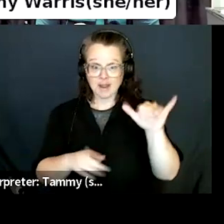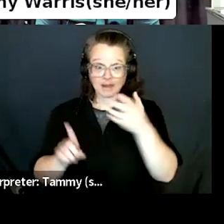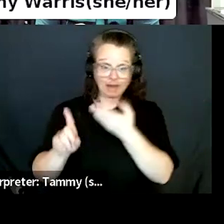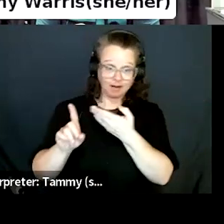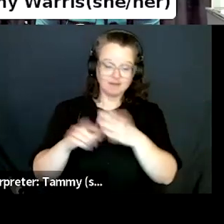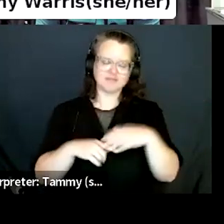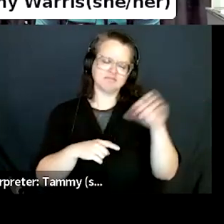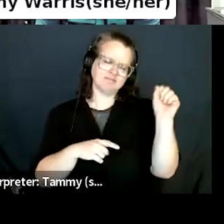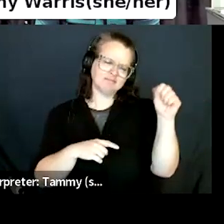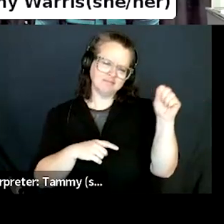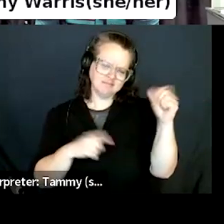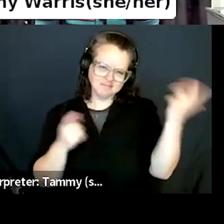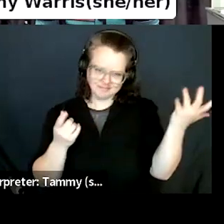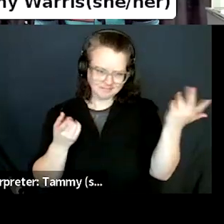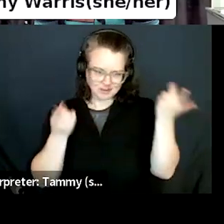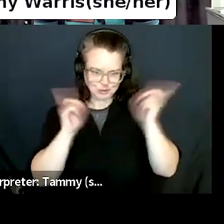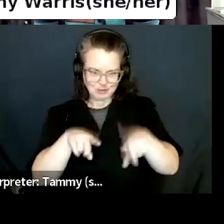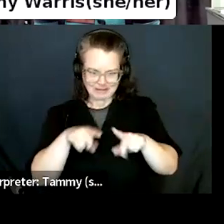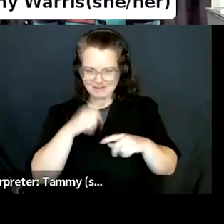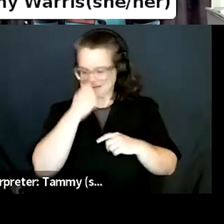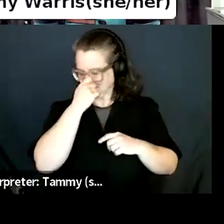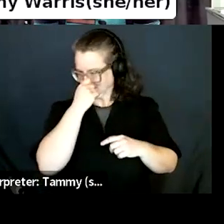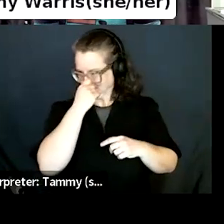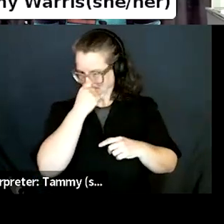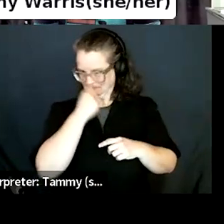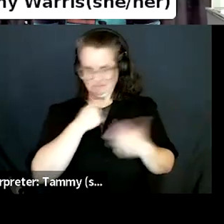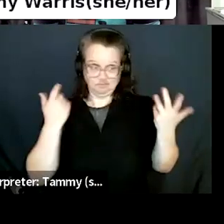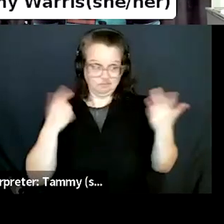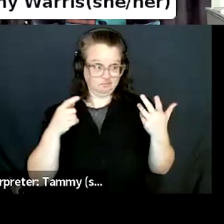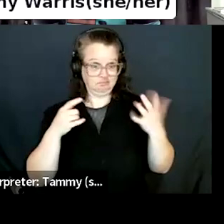I would say the same as most of them. Lethbridge is, um,